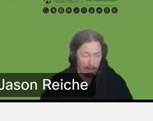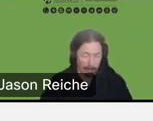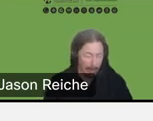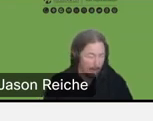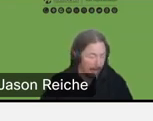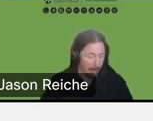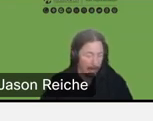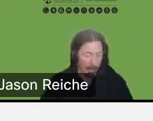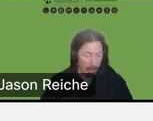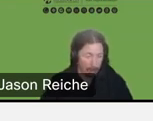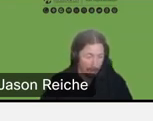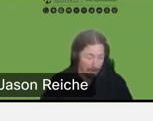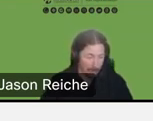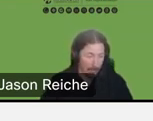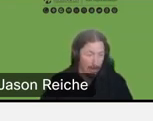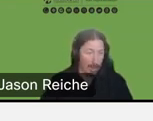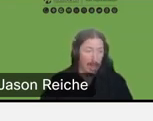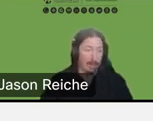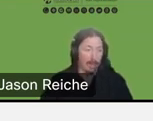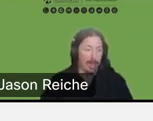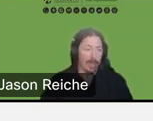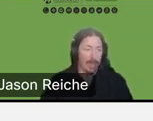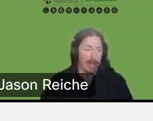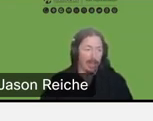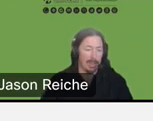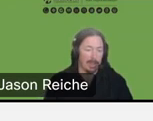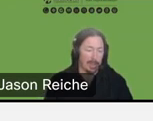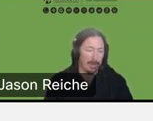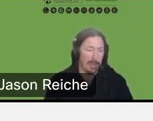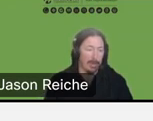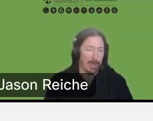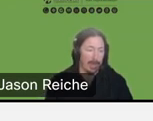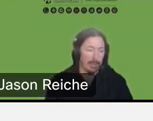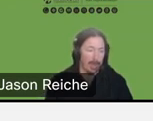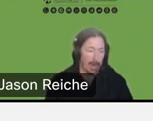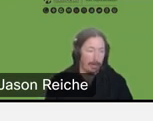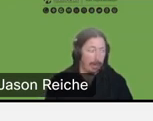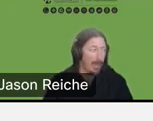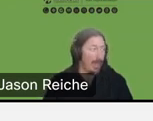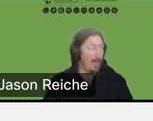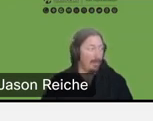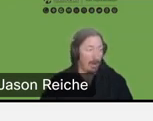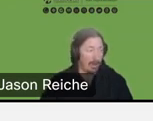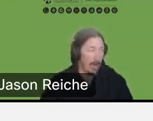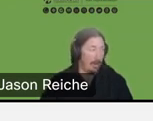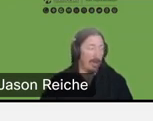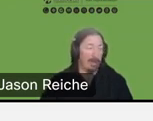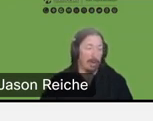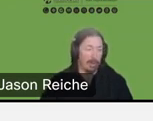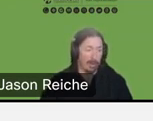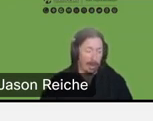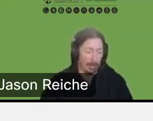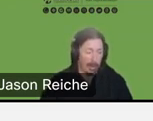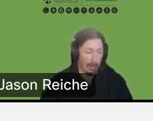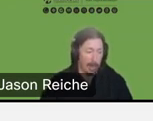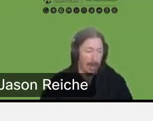people. It may be done by the workplace, but it is not specifically related to your job. It doesn't fall under Title 1, it